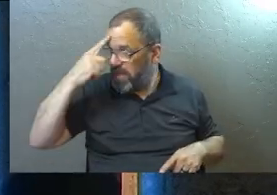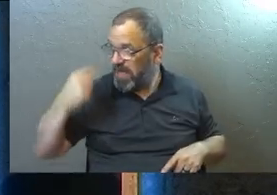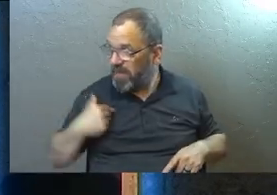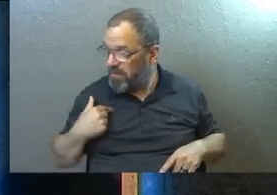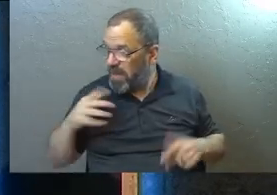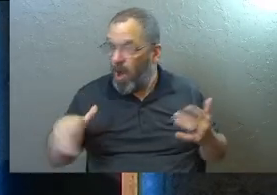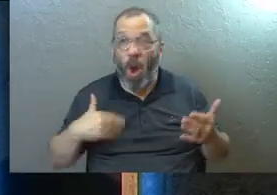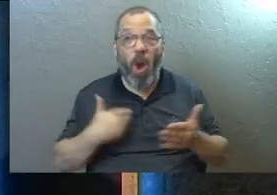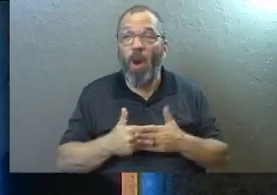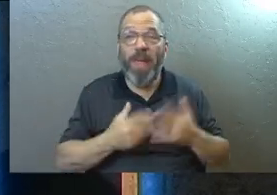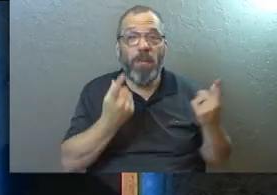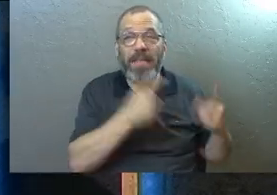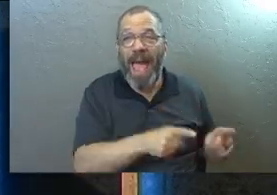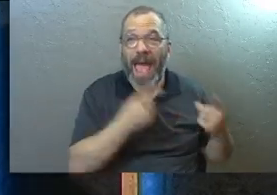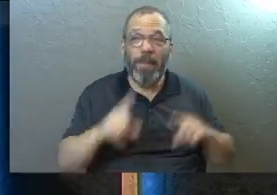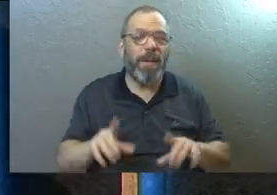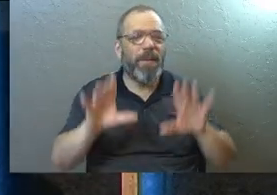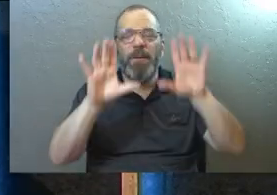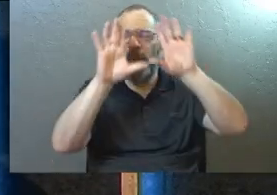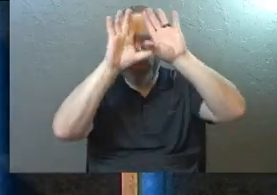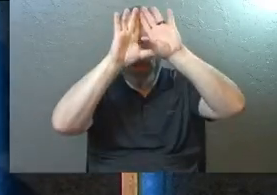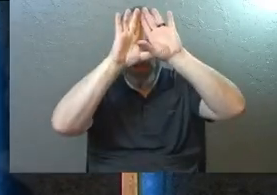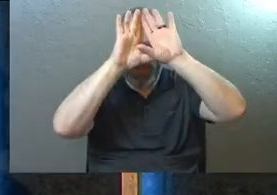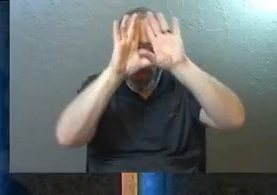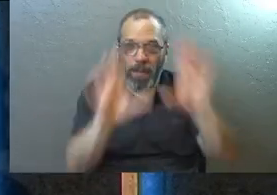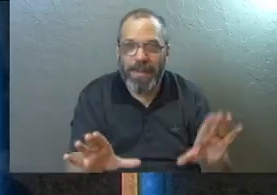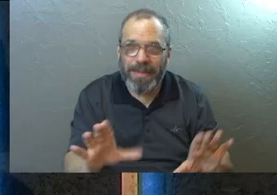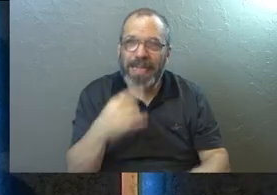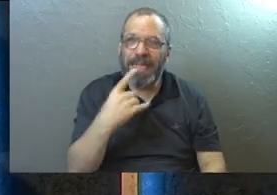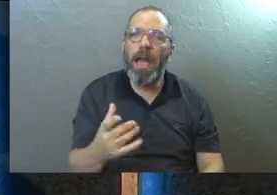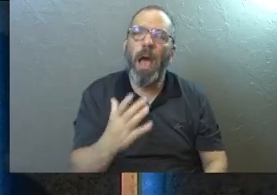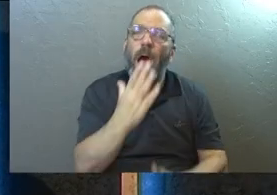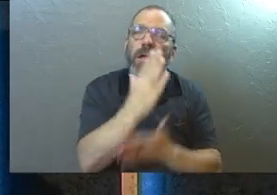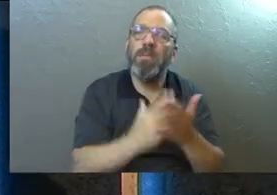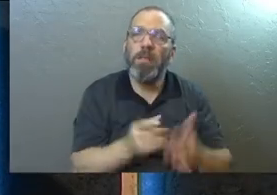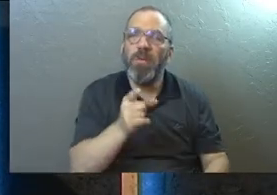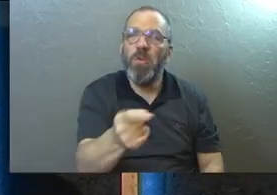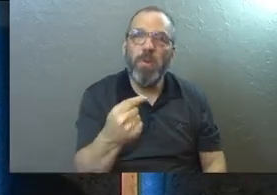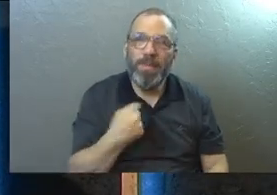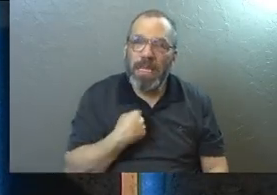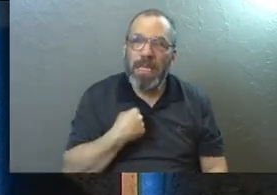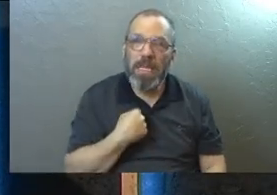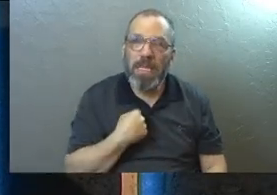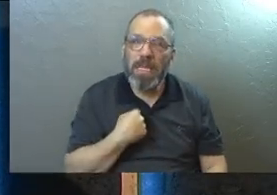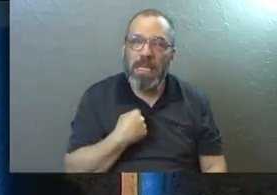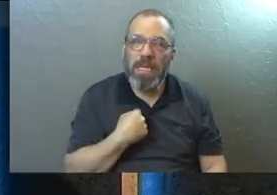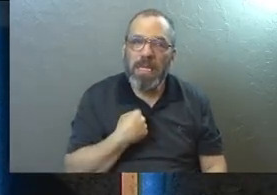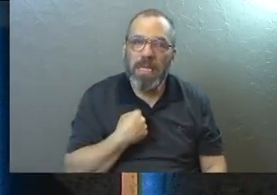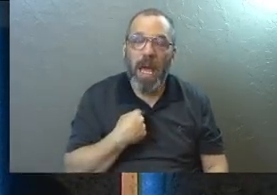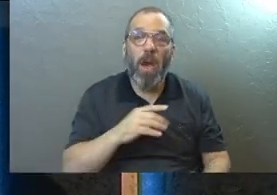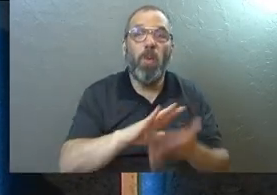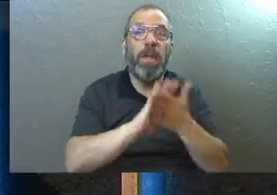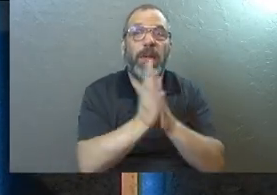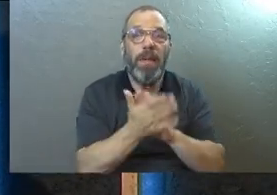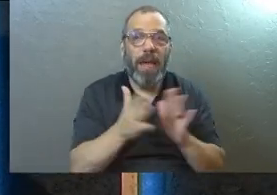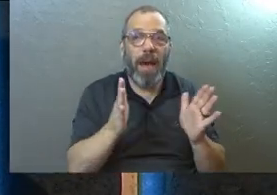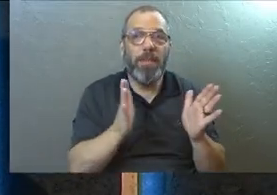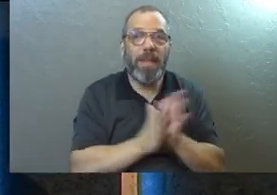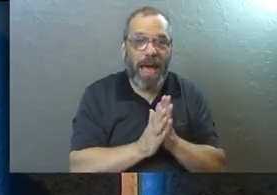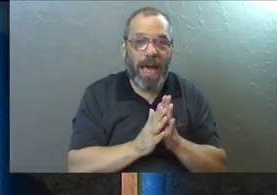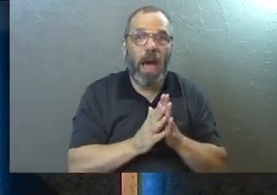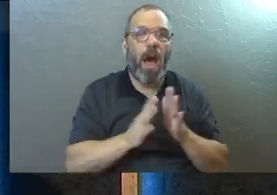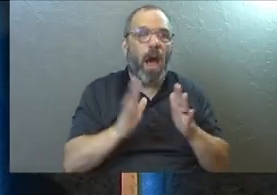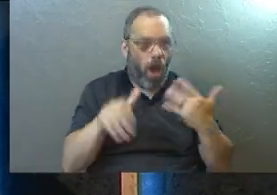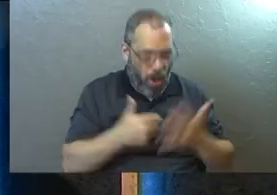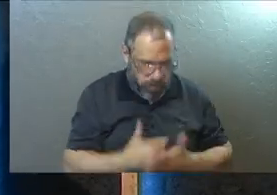Maybe all of that was going on. I just want to say that because for some of us here in the room, we can get like that. We